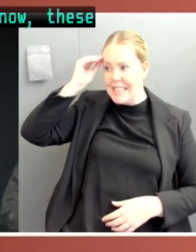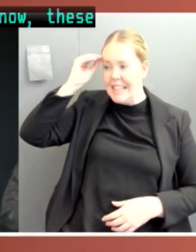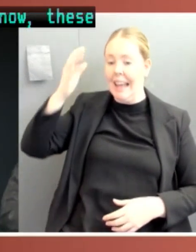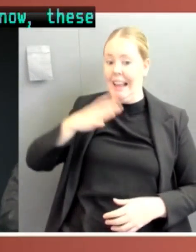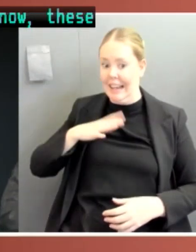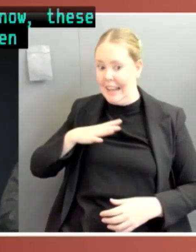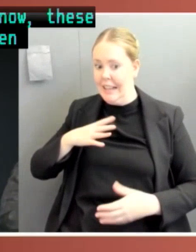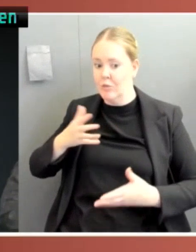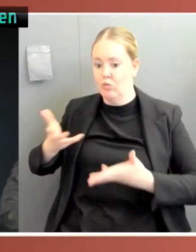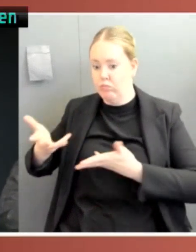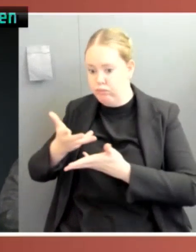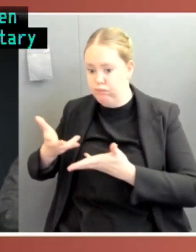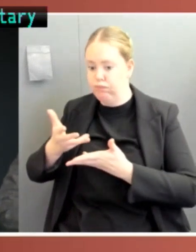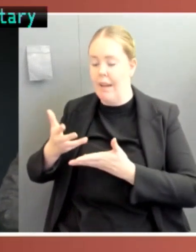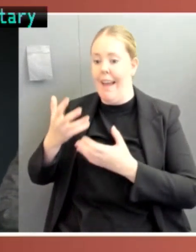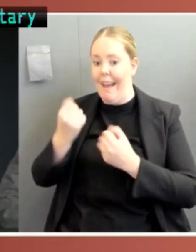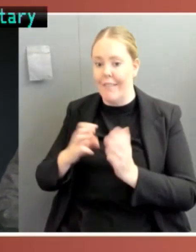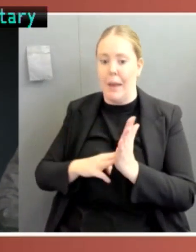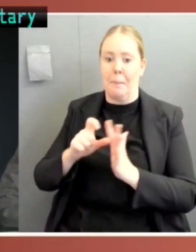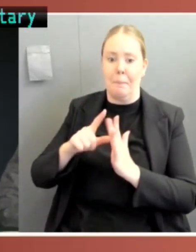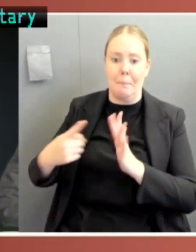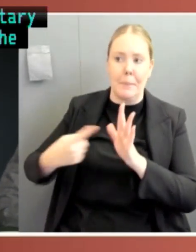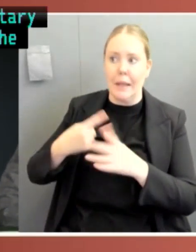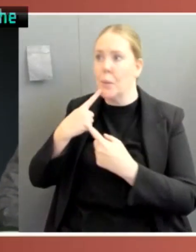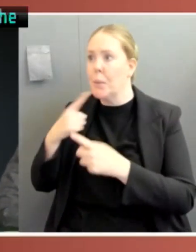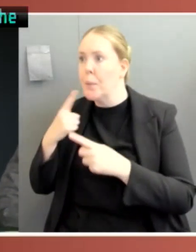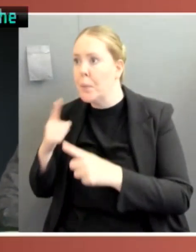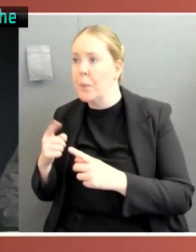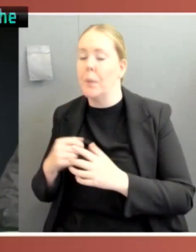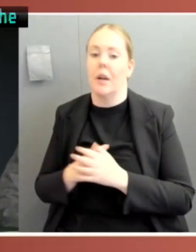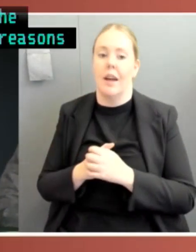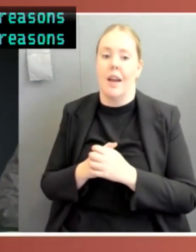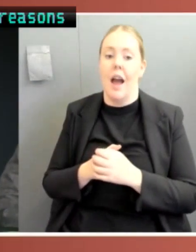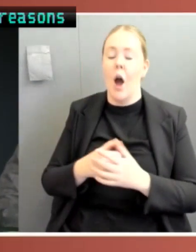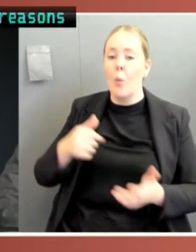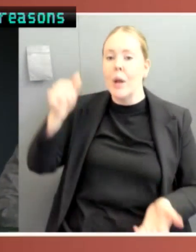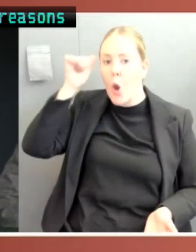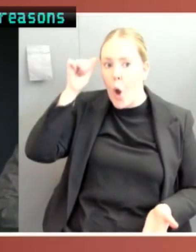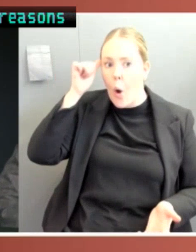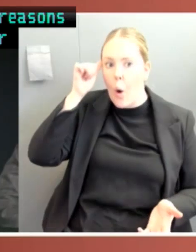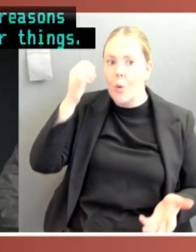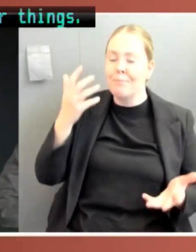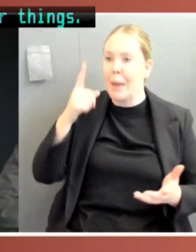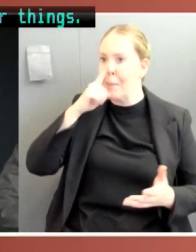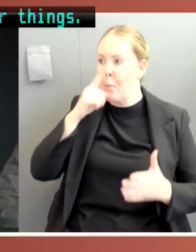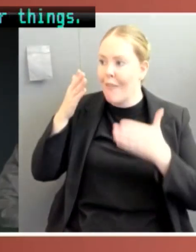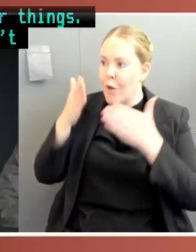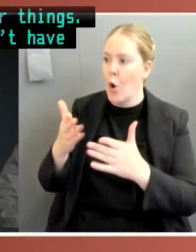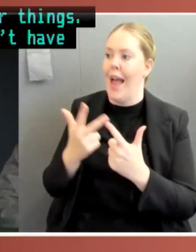media and there's good reasons why people are focused on other things but they just perhaps didn't have the impact that they might have